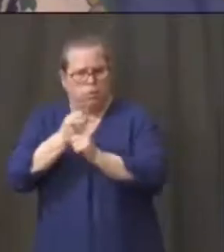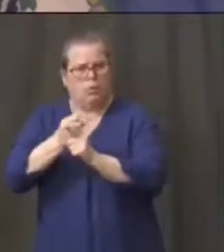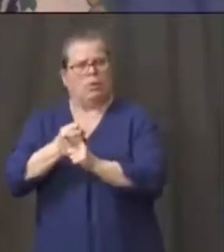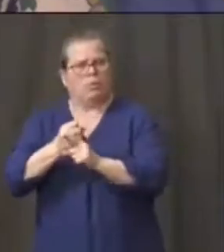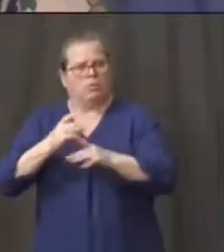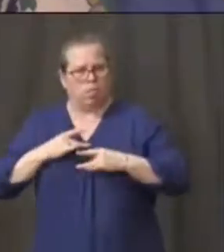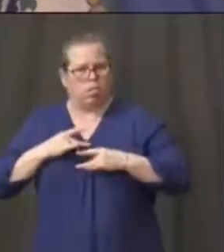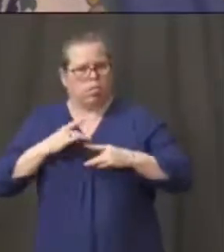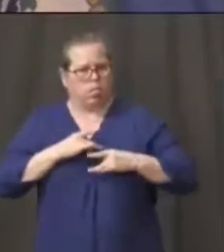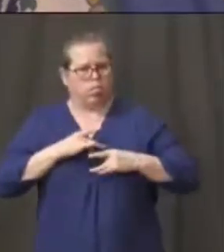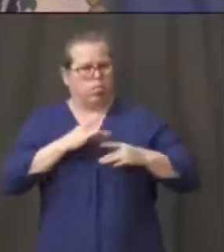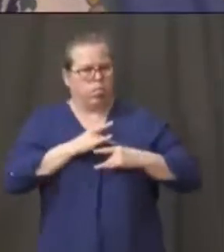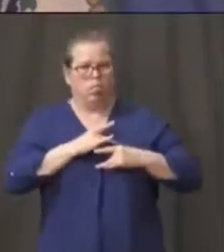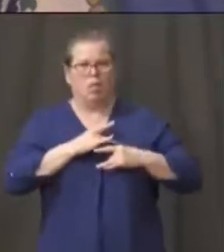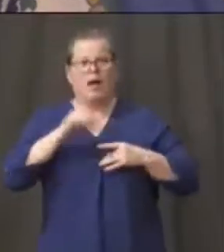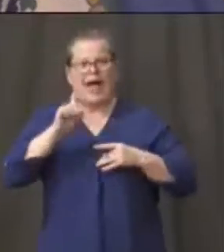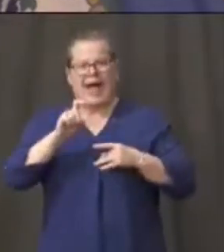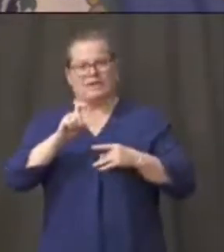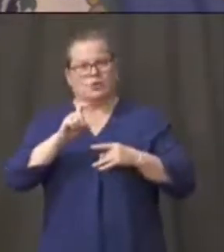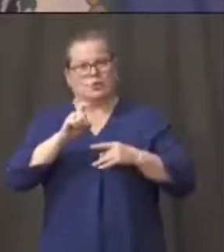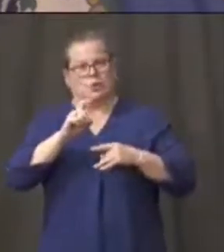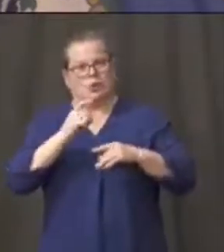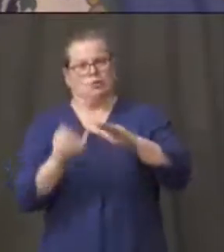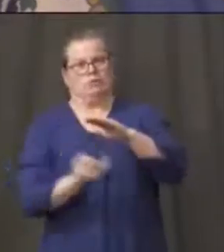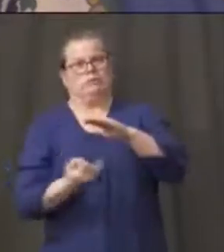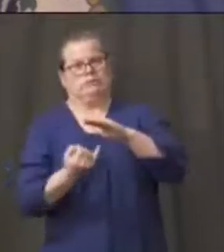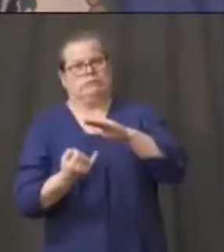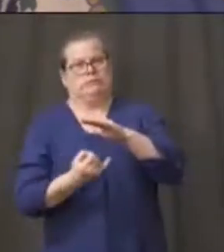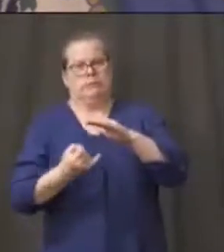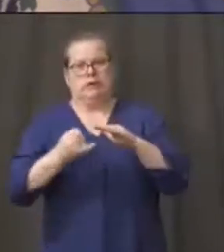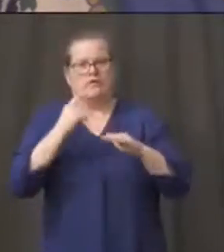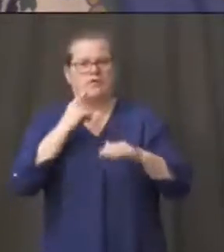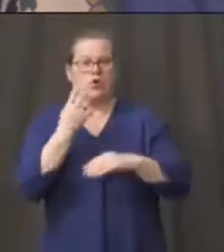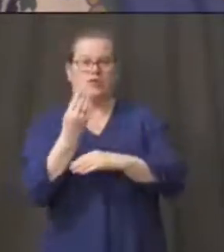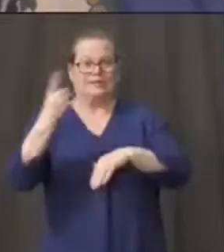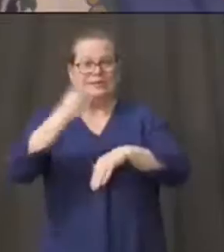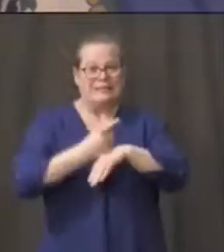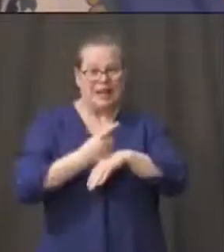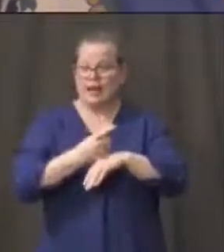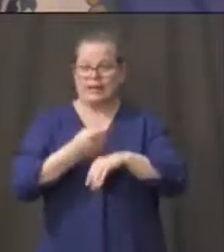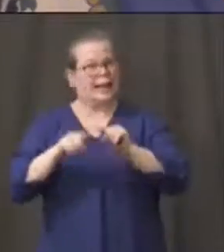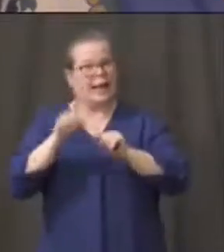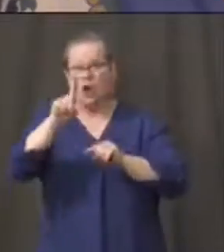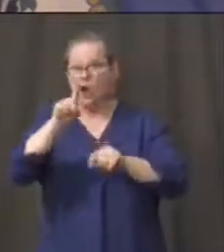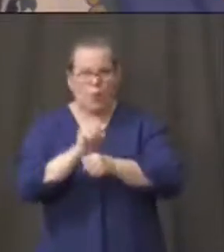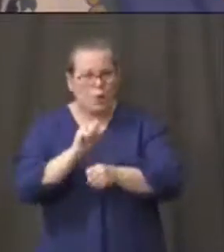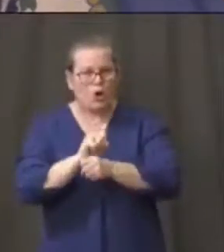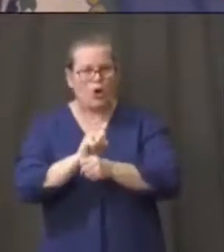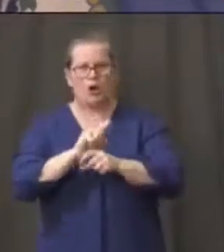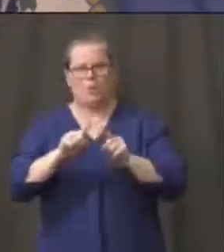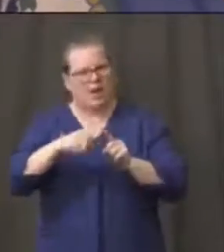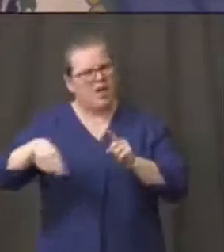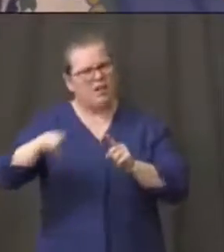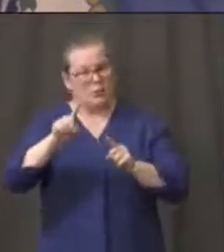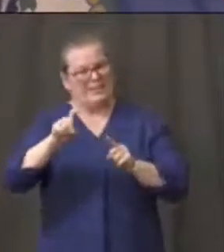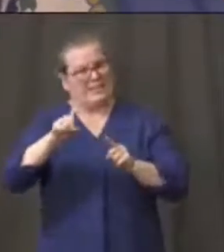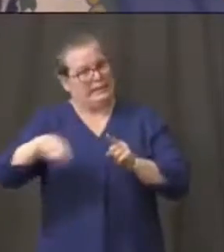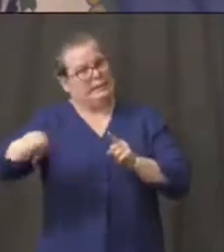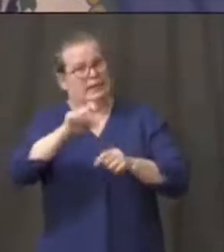14 days, what that was doing to our folks on the front lines. And they are just like you see with the